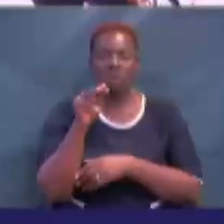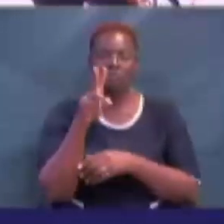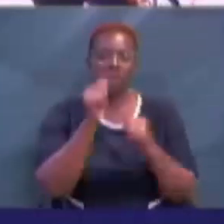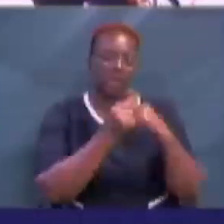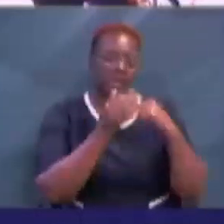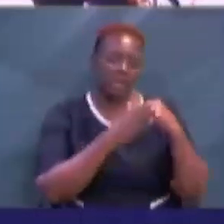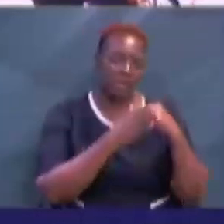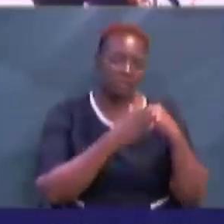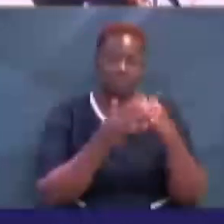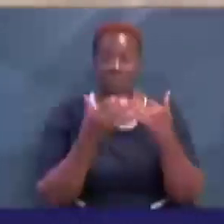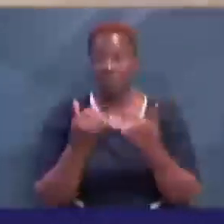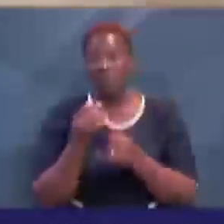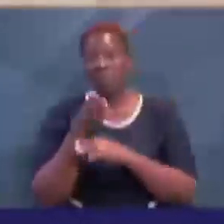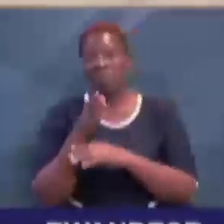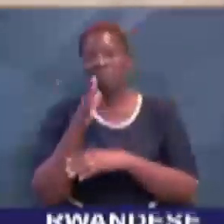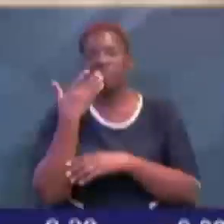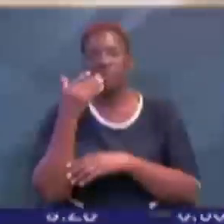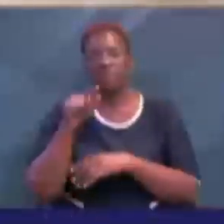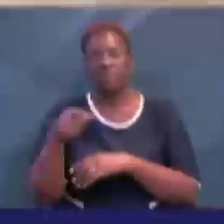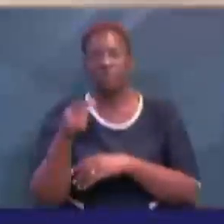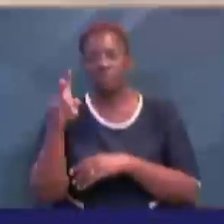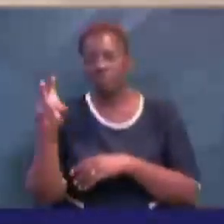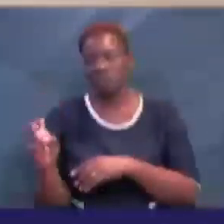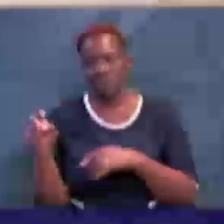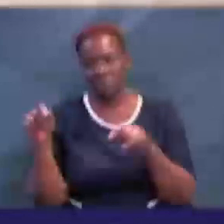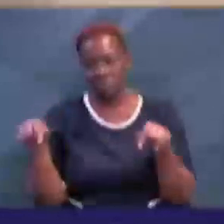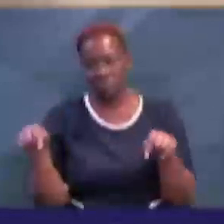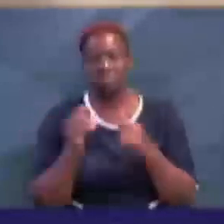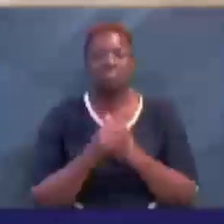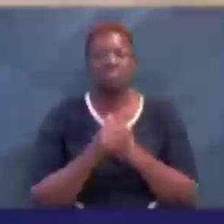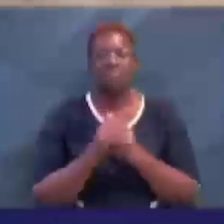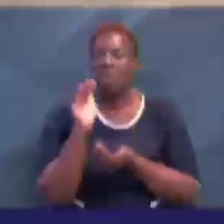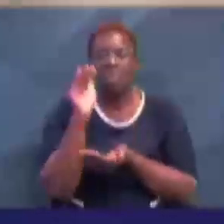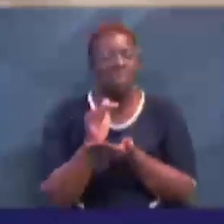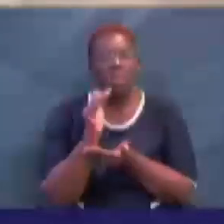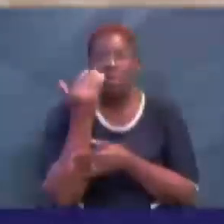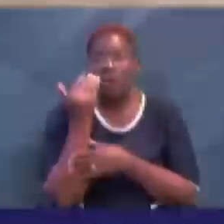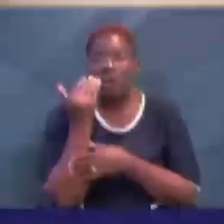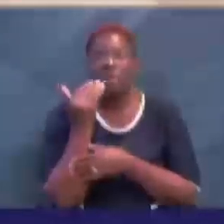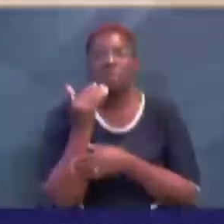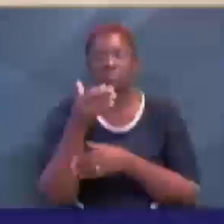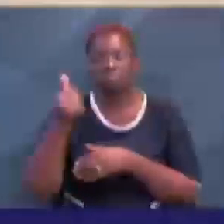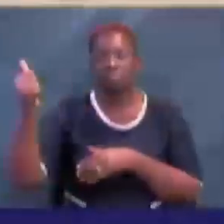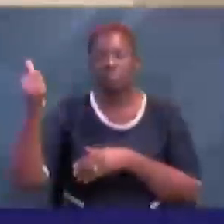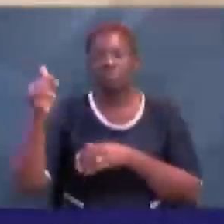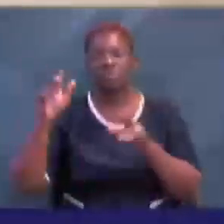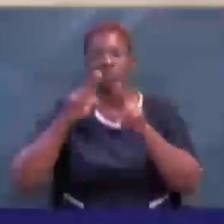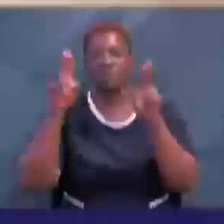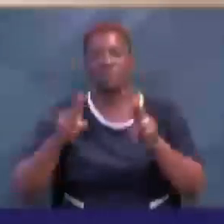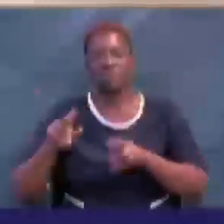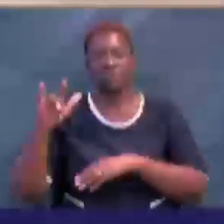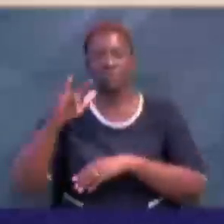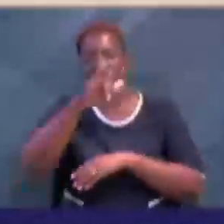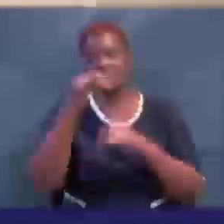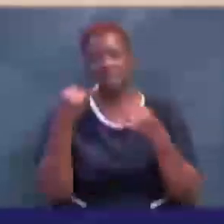to slightly over a half a million in 2020. The decline was occasioned by the suspension of international flights in a bid to